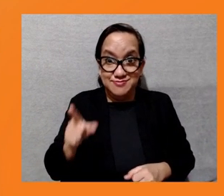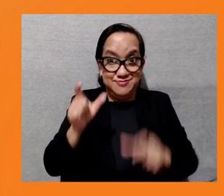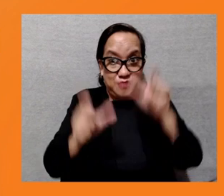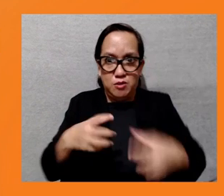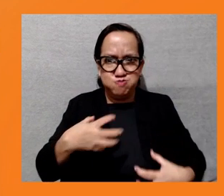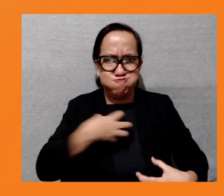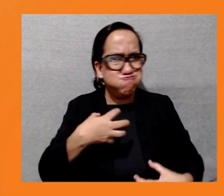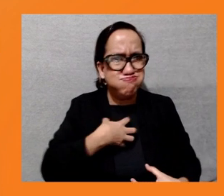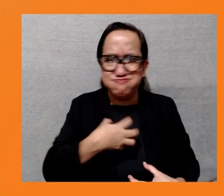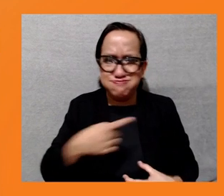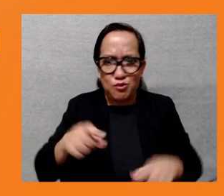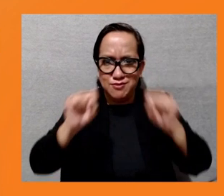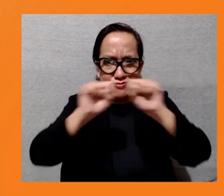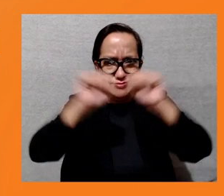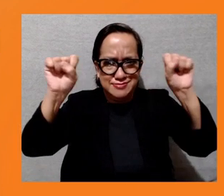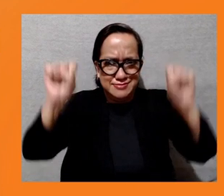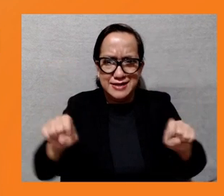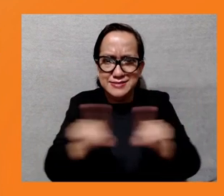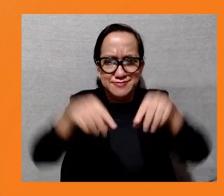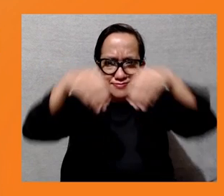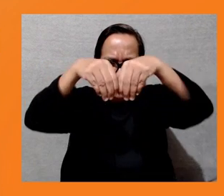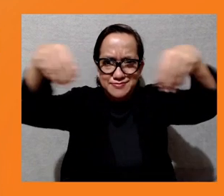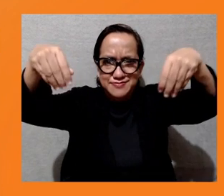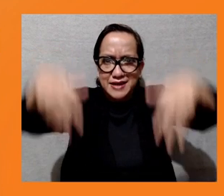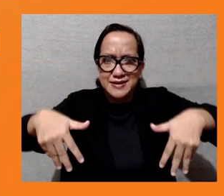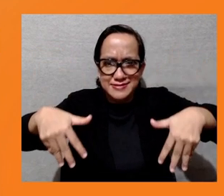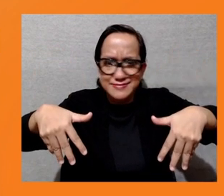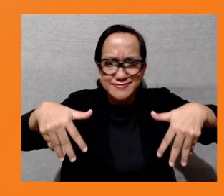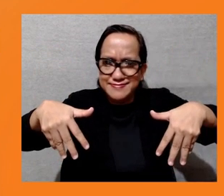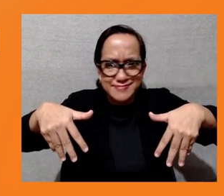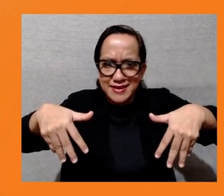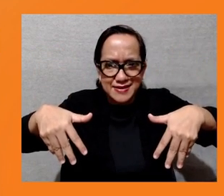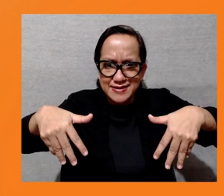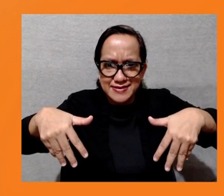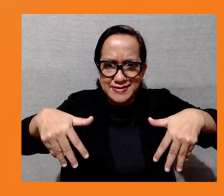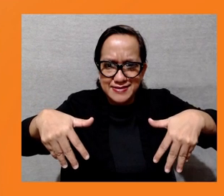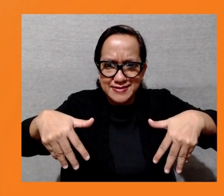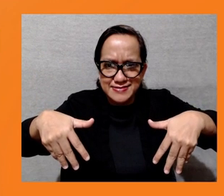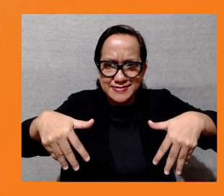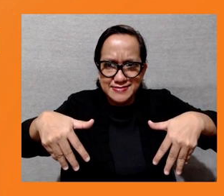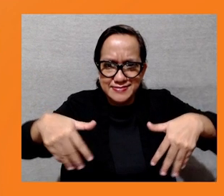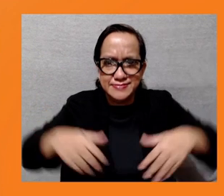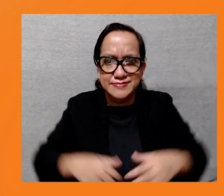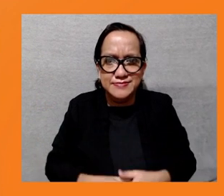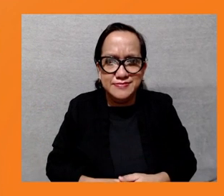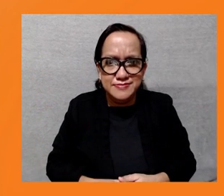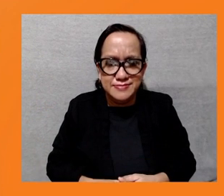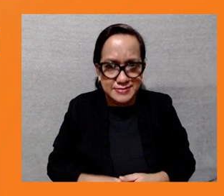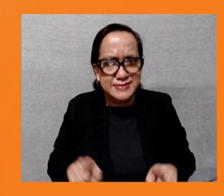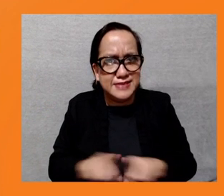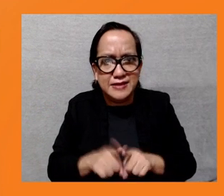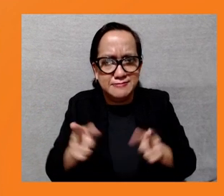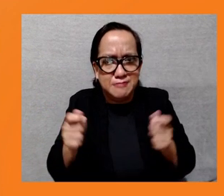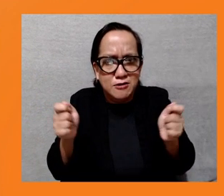We're developing additional guidance and capacity building activities for our borrowers. And we're looking